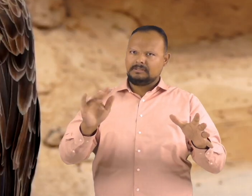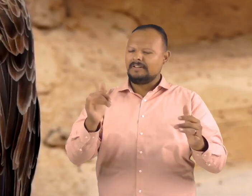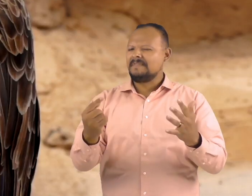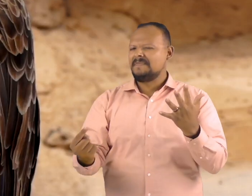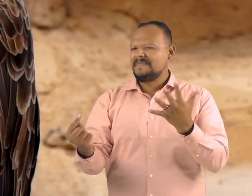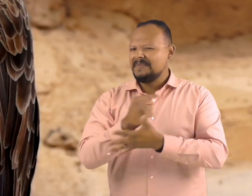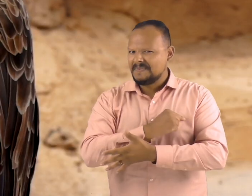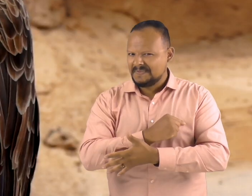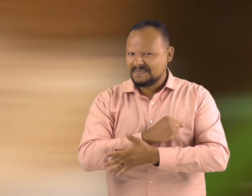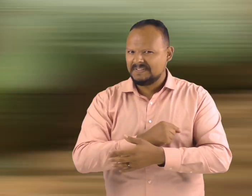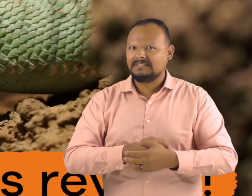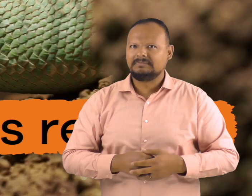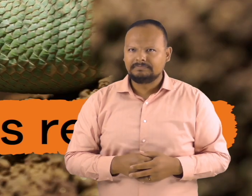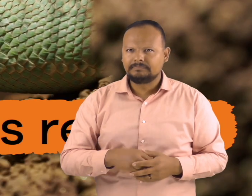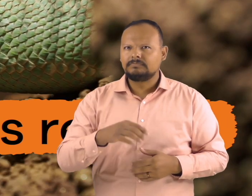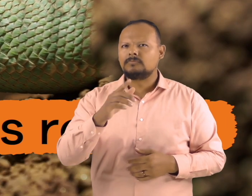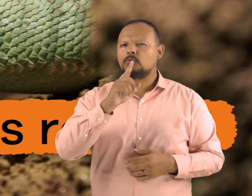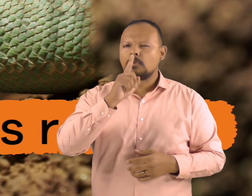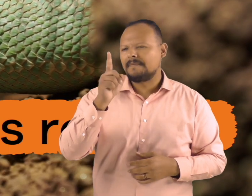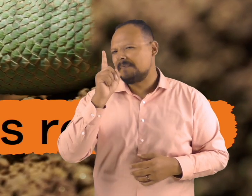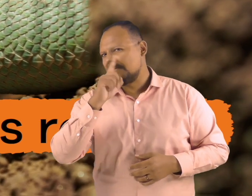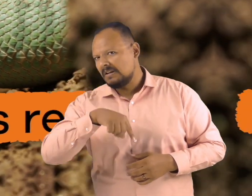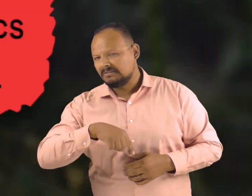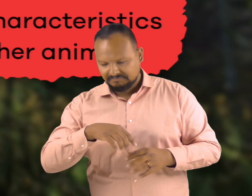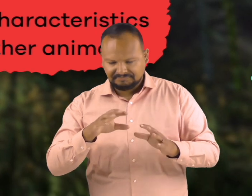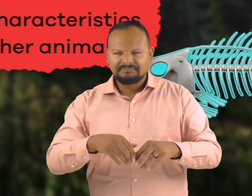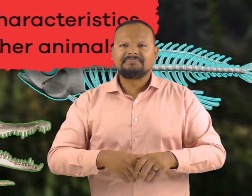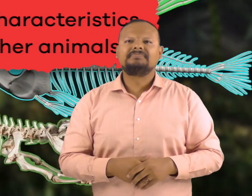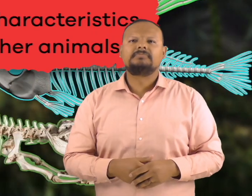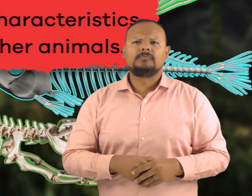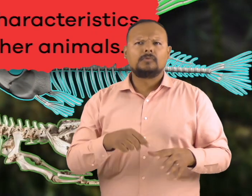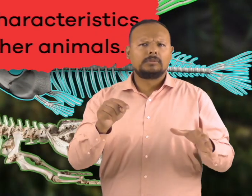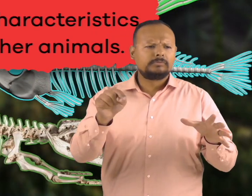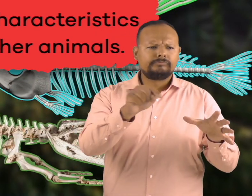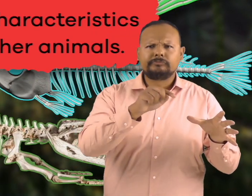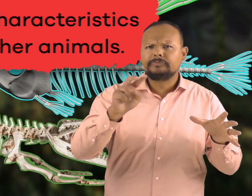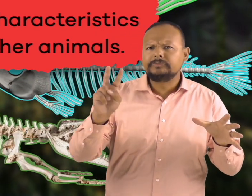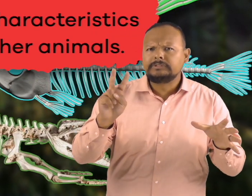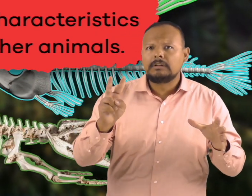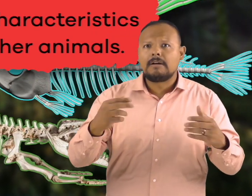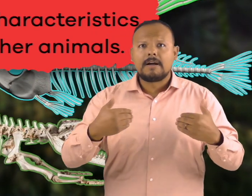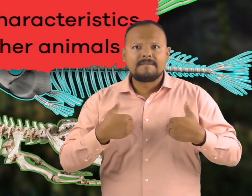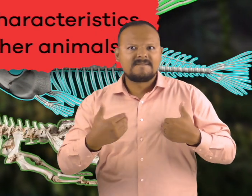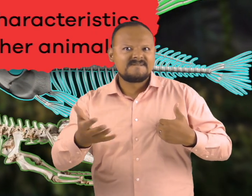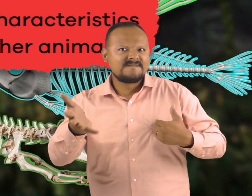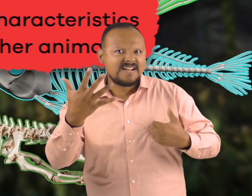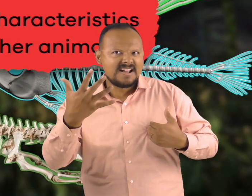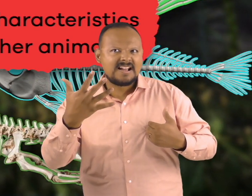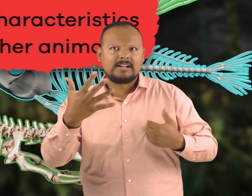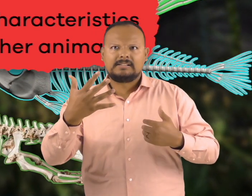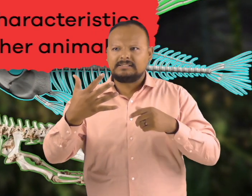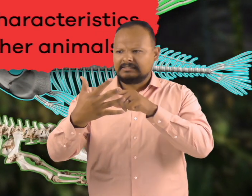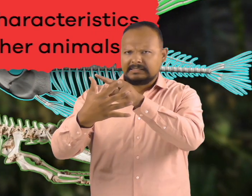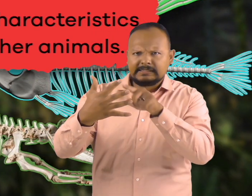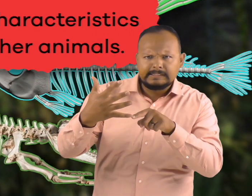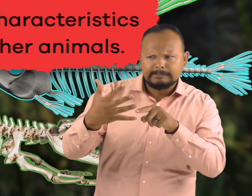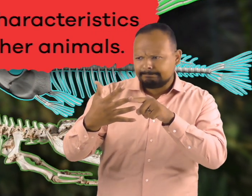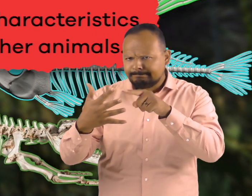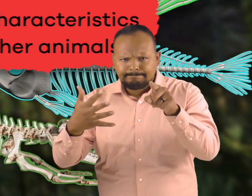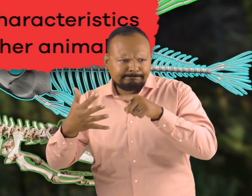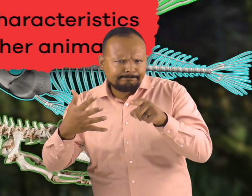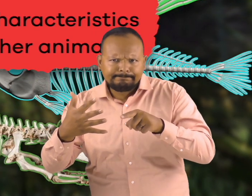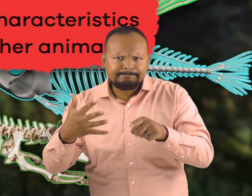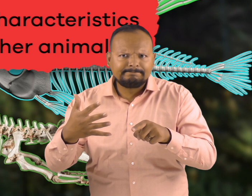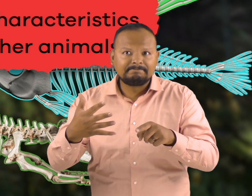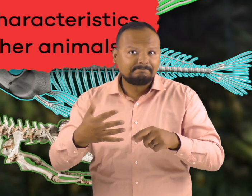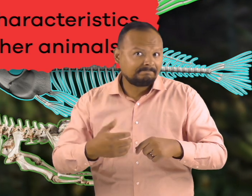about vertebrates today. Let's review! True or False Vertebrates have five main